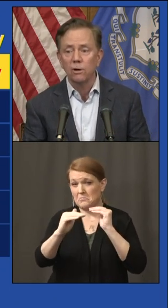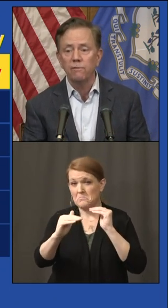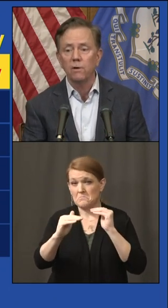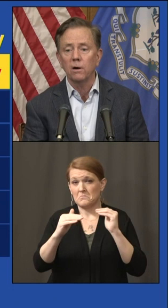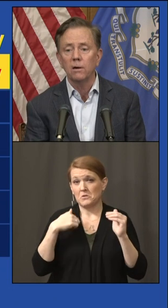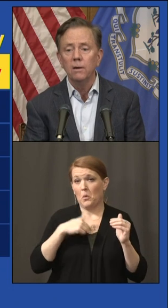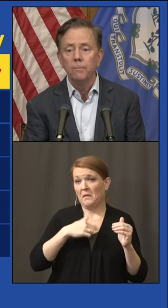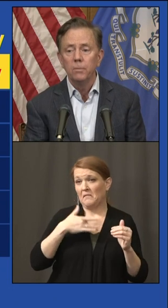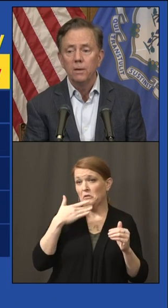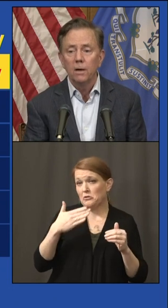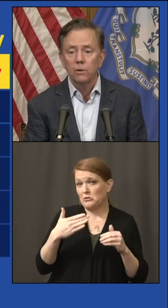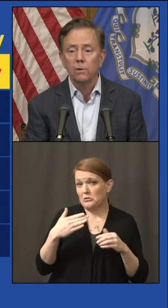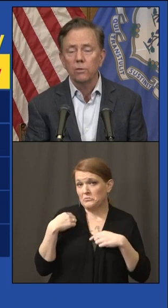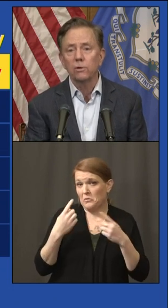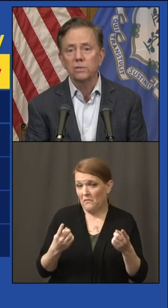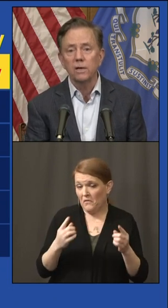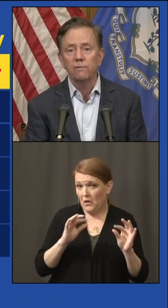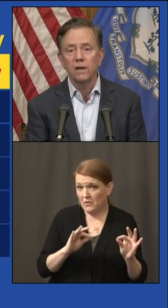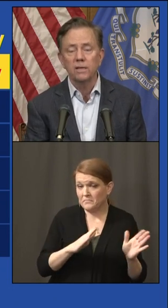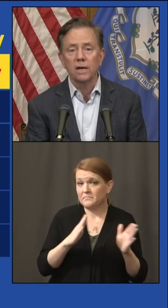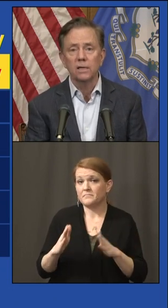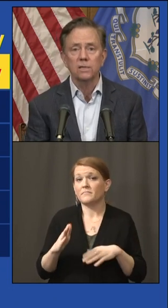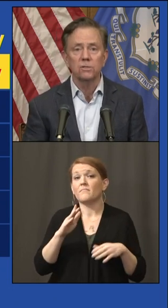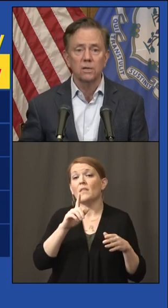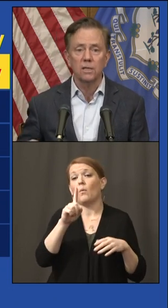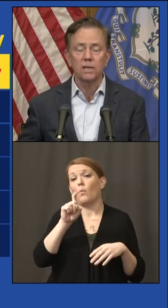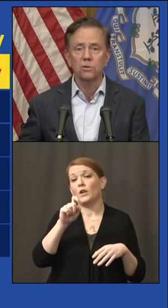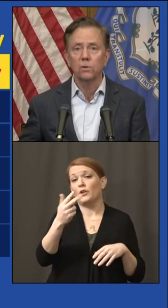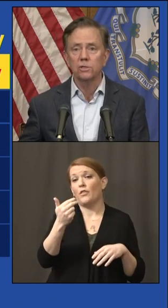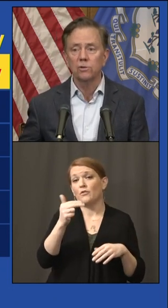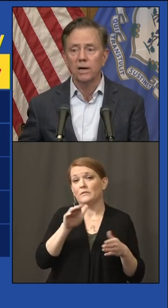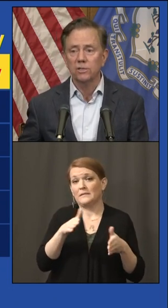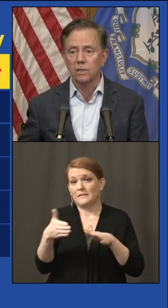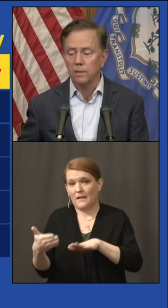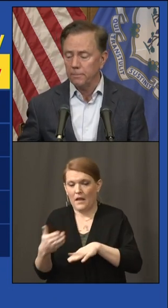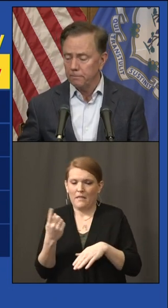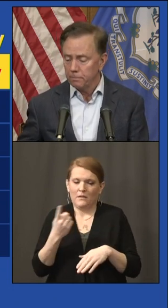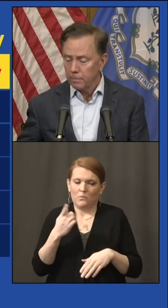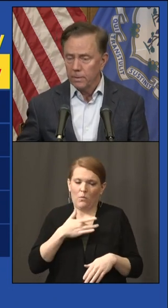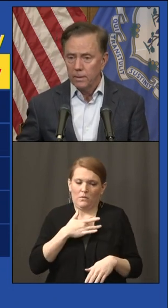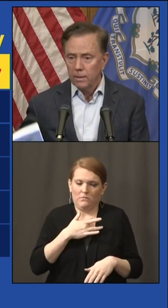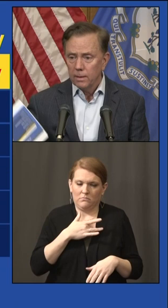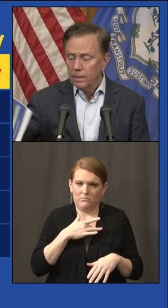that so far. 113 fatalities, that's always tragic.